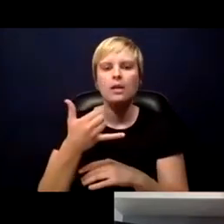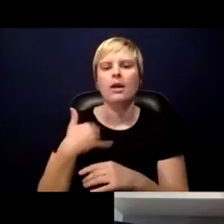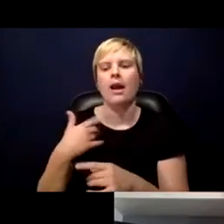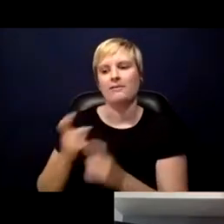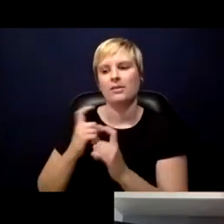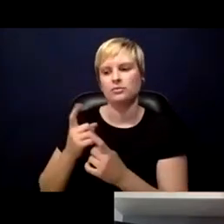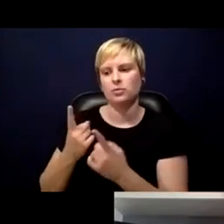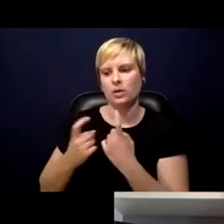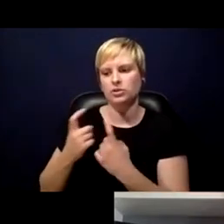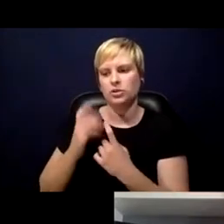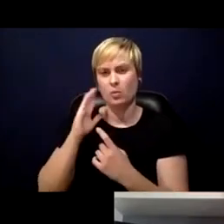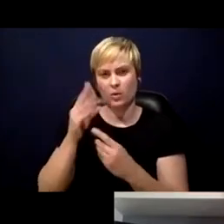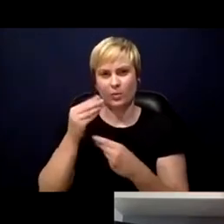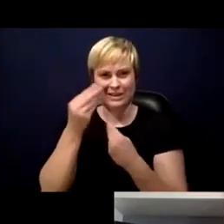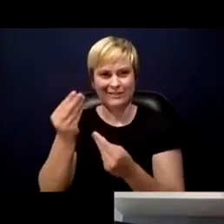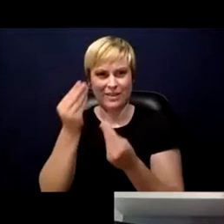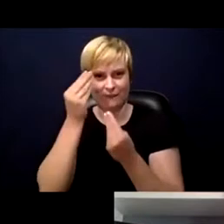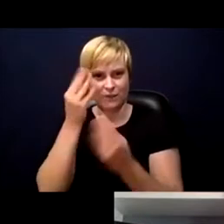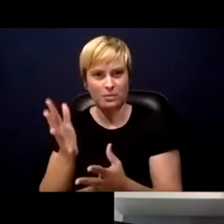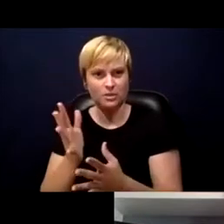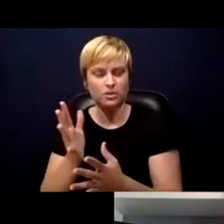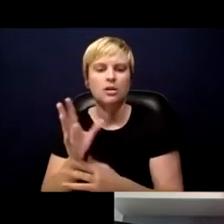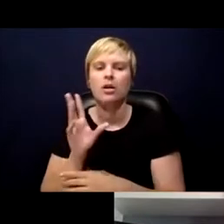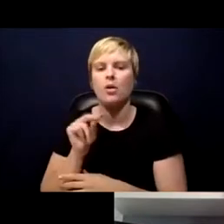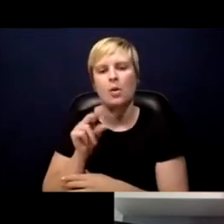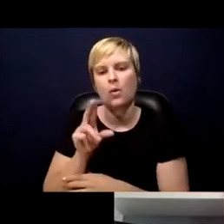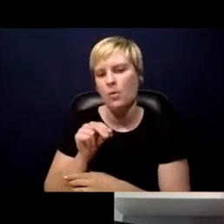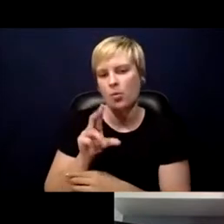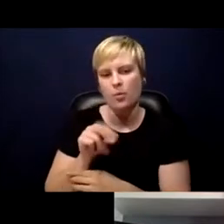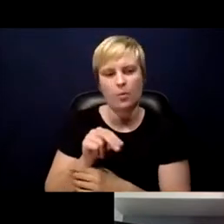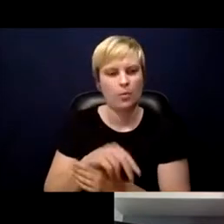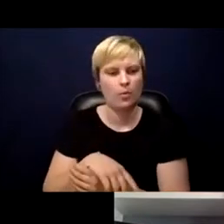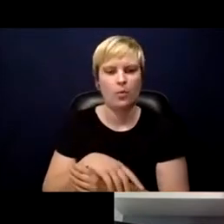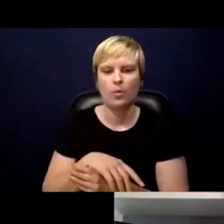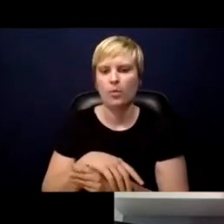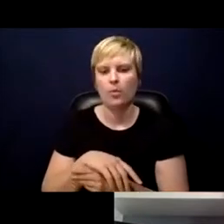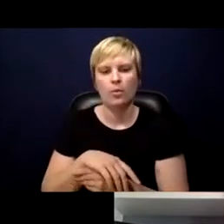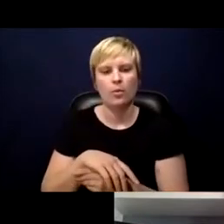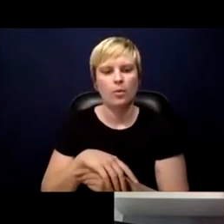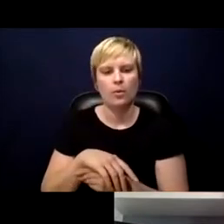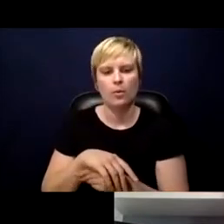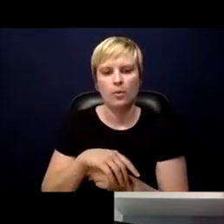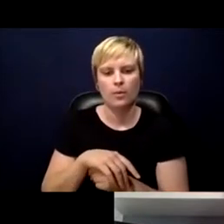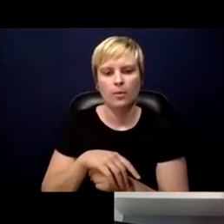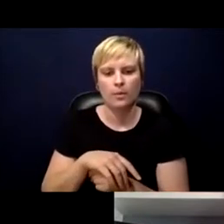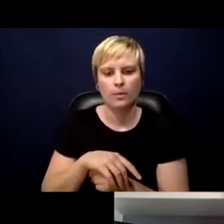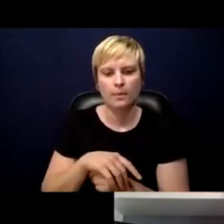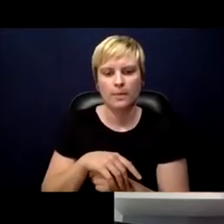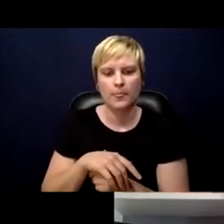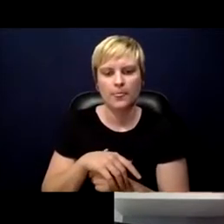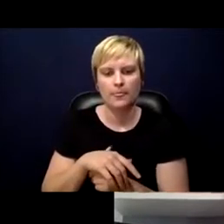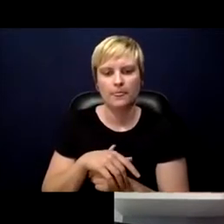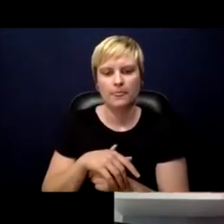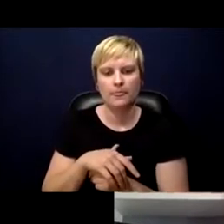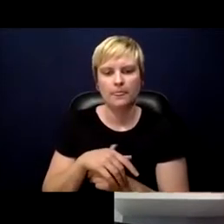information? We are not hearing information, but also about additional resources that you've been able to connect with